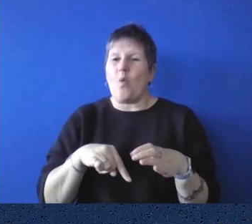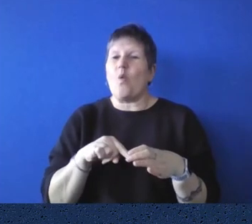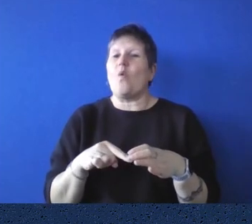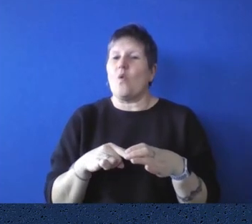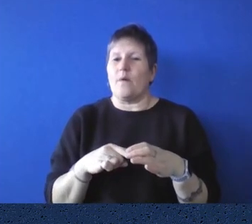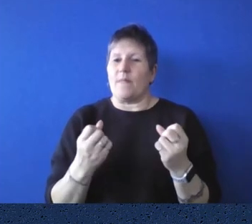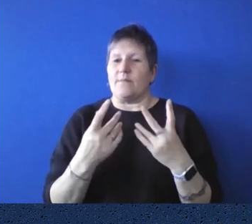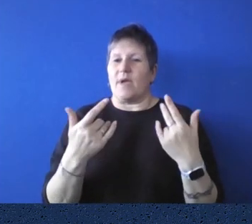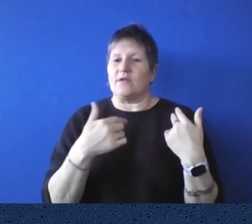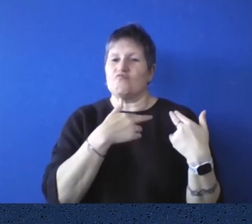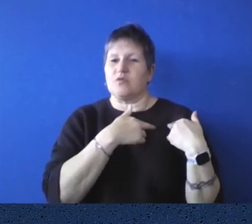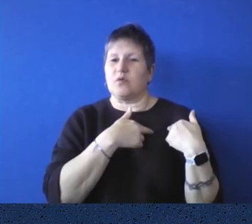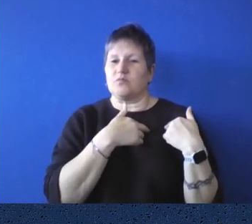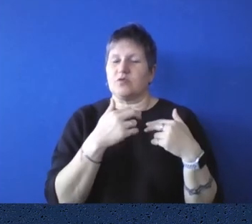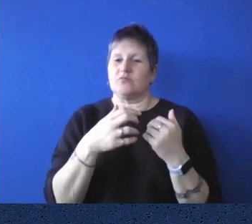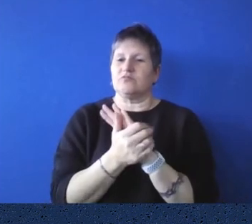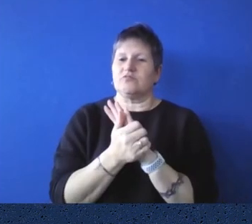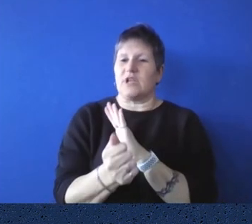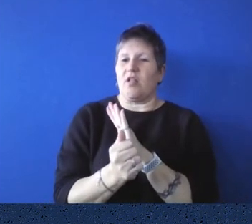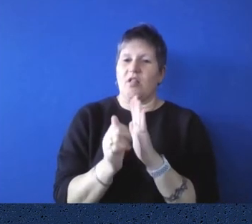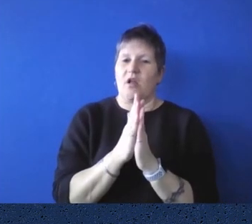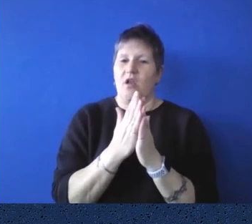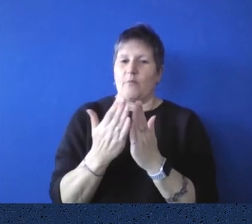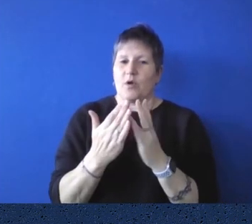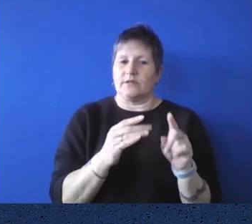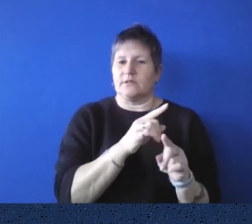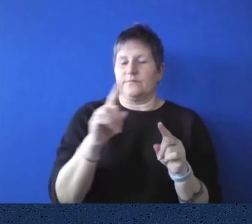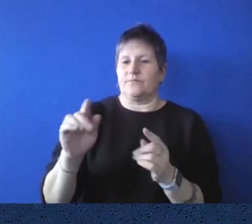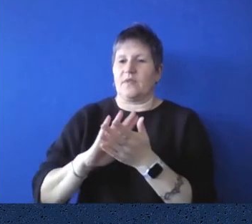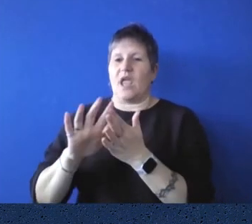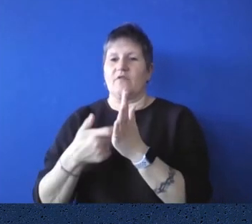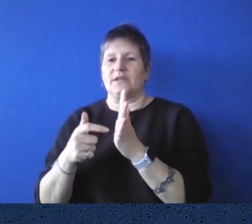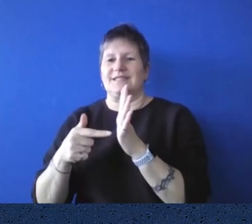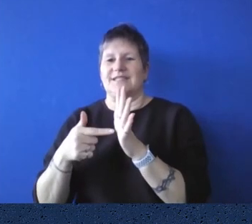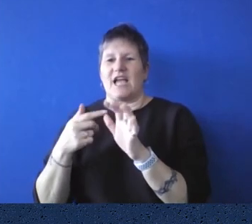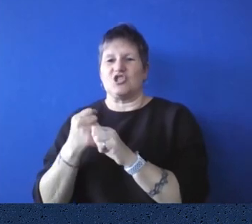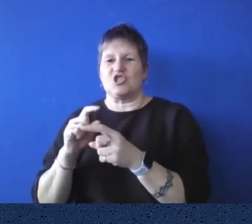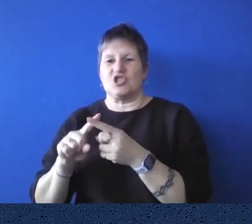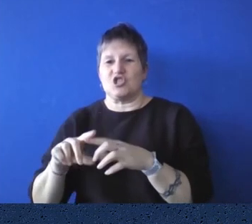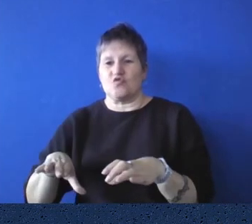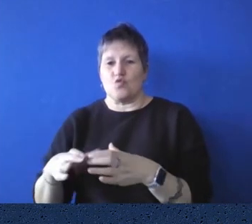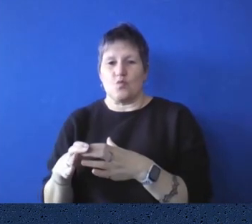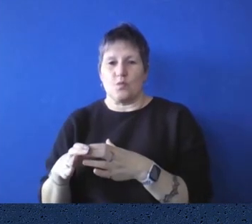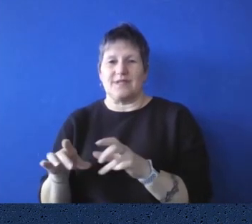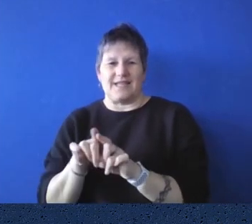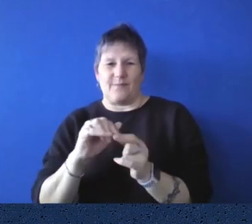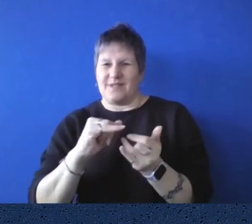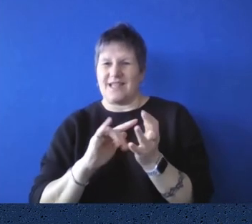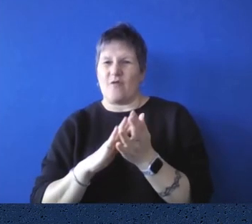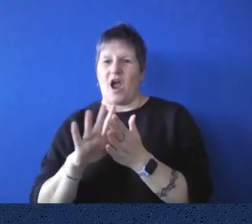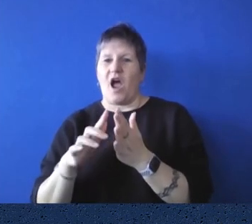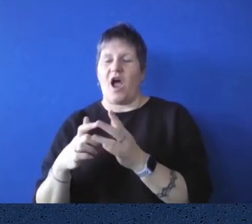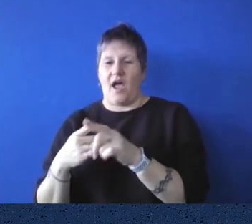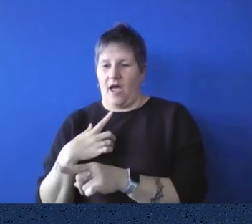the crux of the library service. And then in heritage, Sarah's got heritage, um, experts.